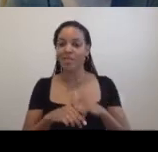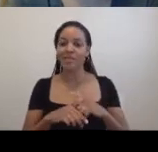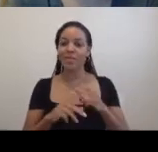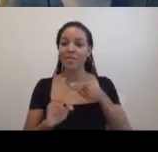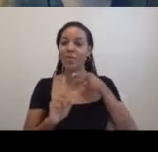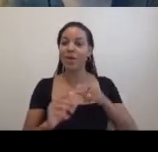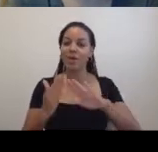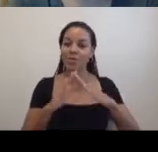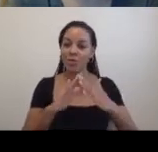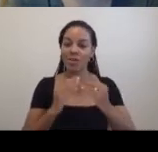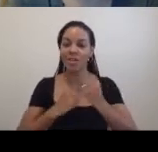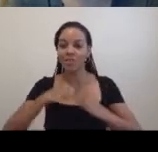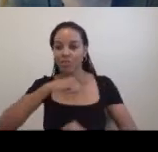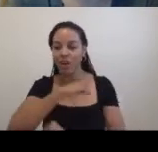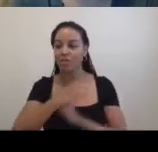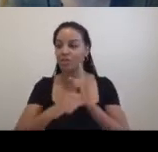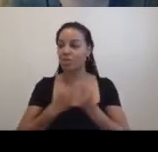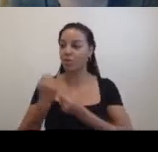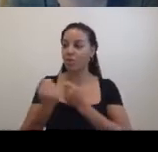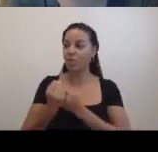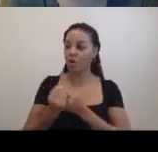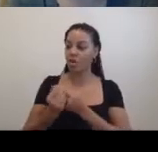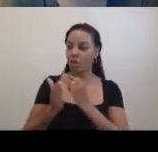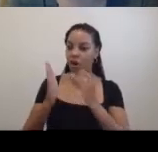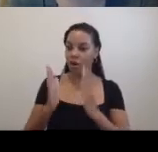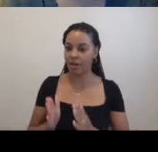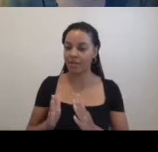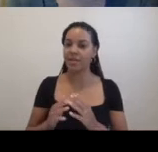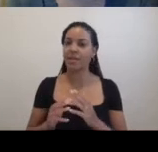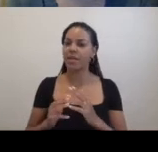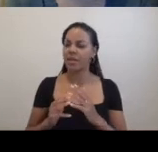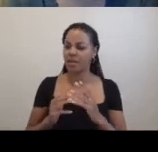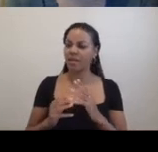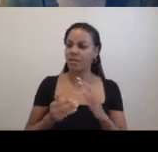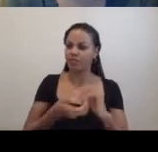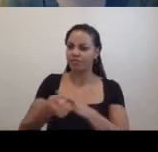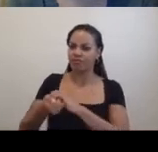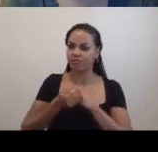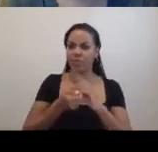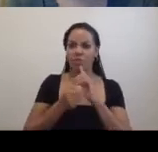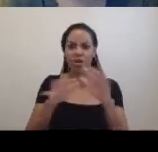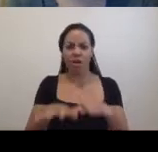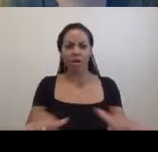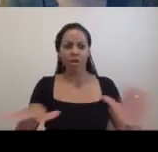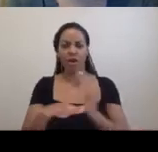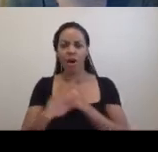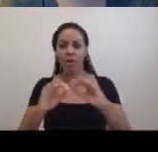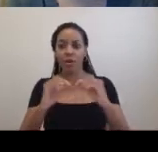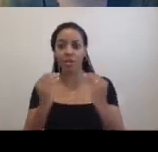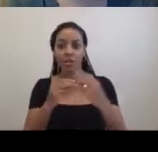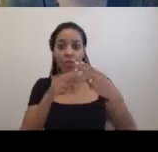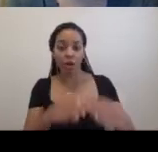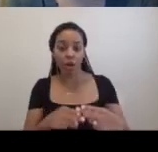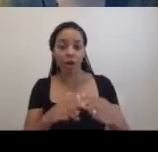artist, representation, accountability, and solidarity persist across all of our organizations, whether we call our programs